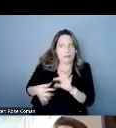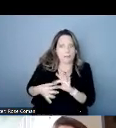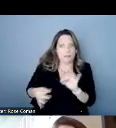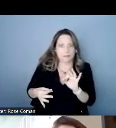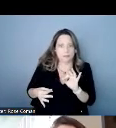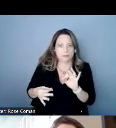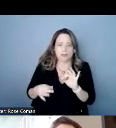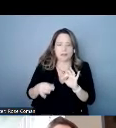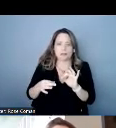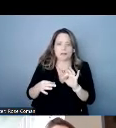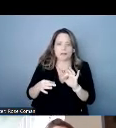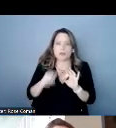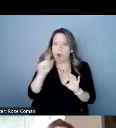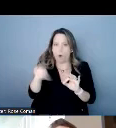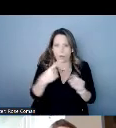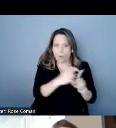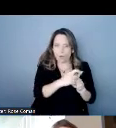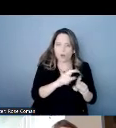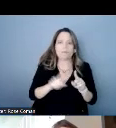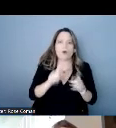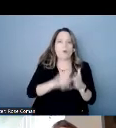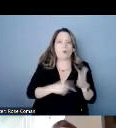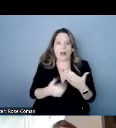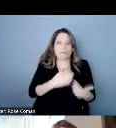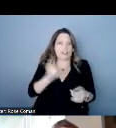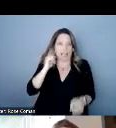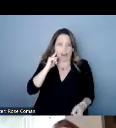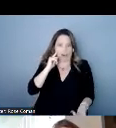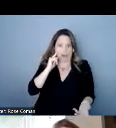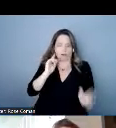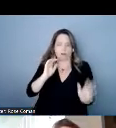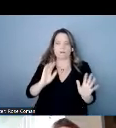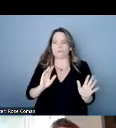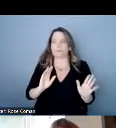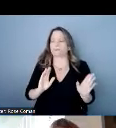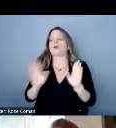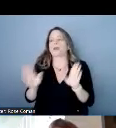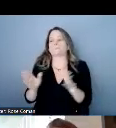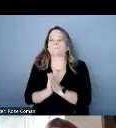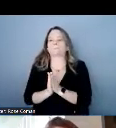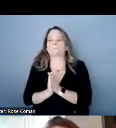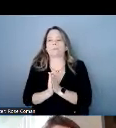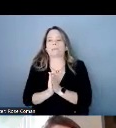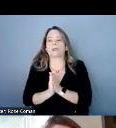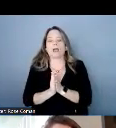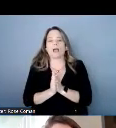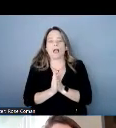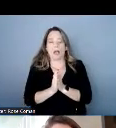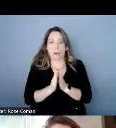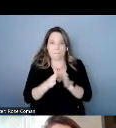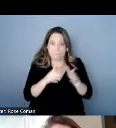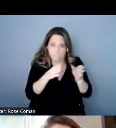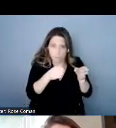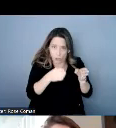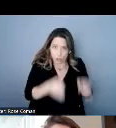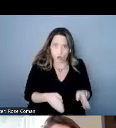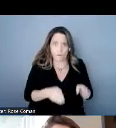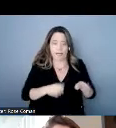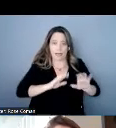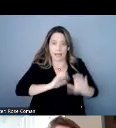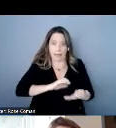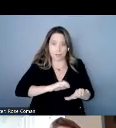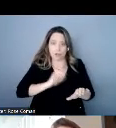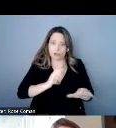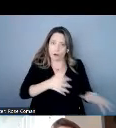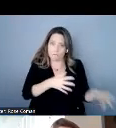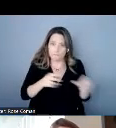to jump to this next slide so human captioners are very fast and